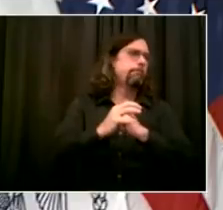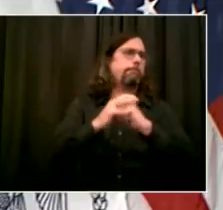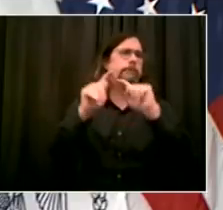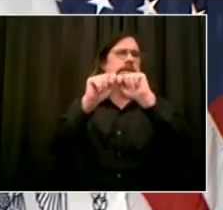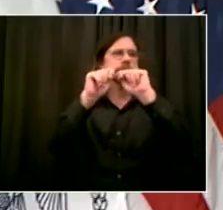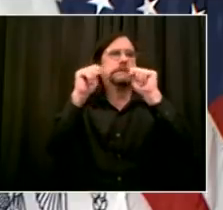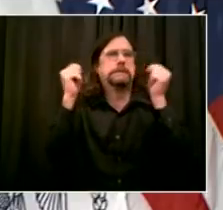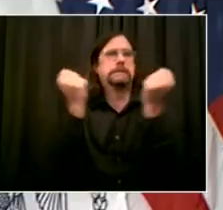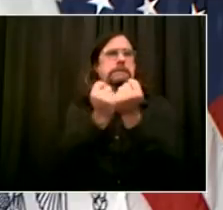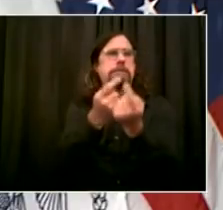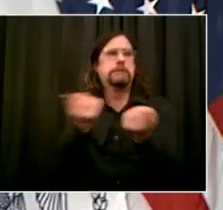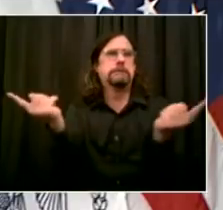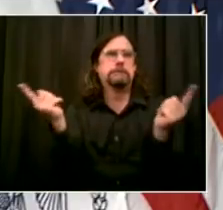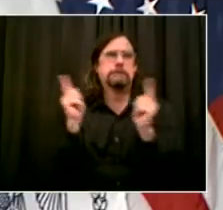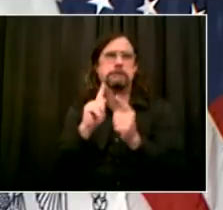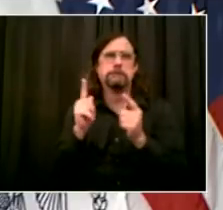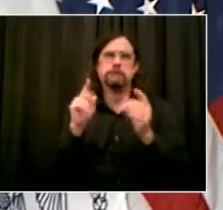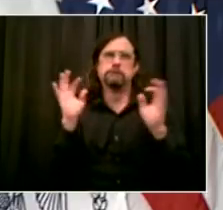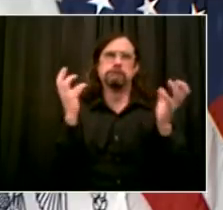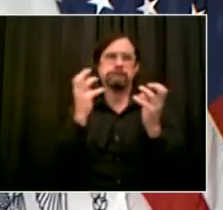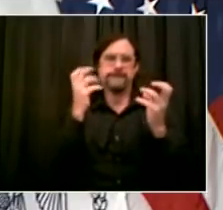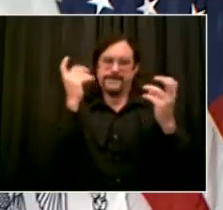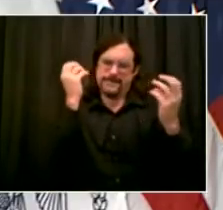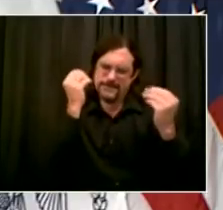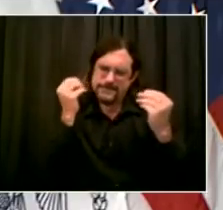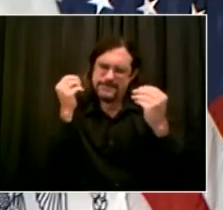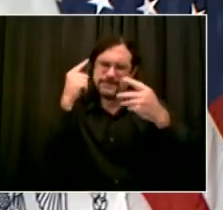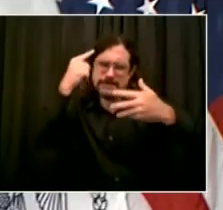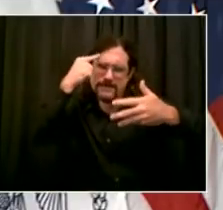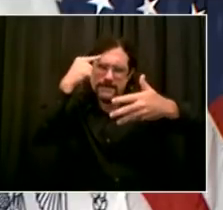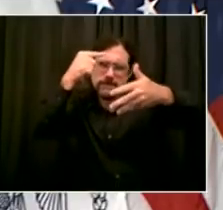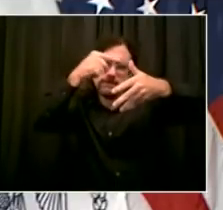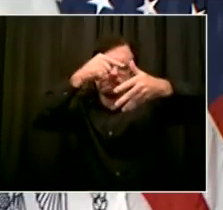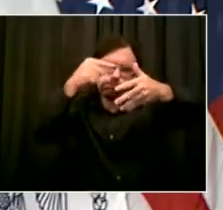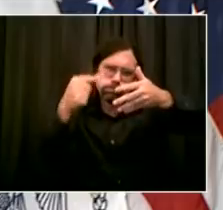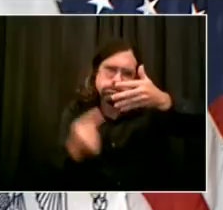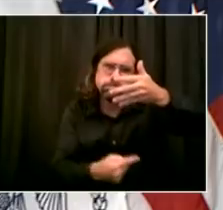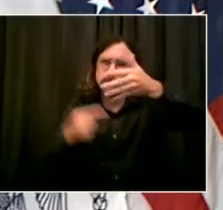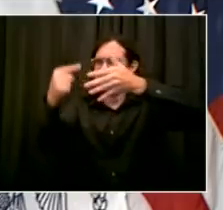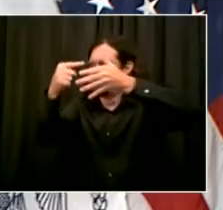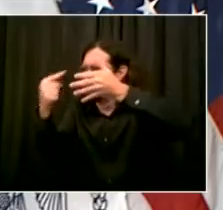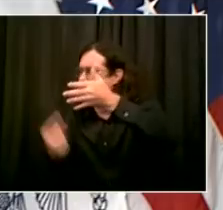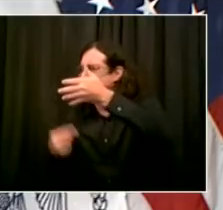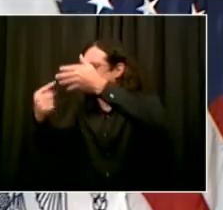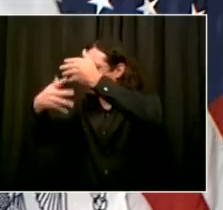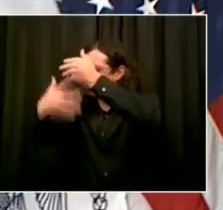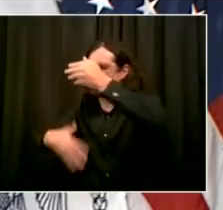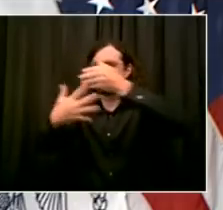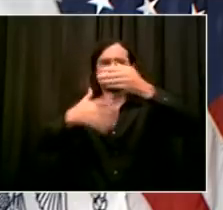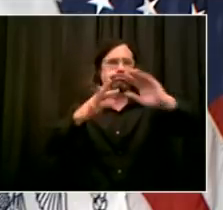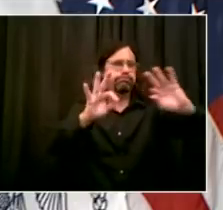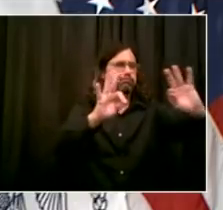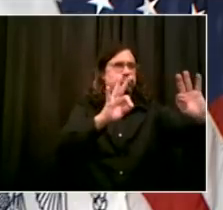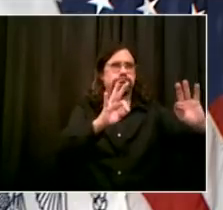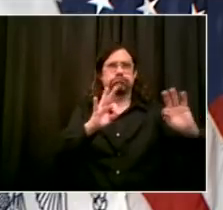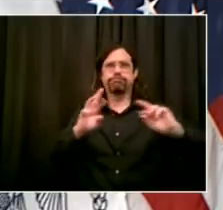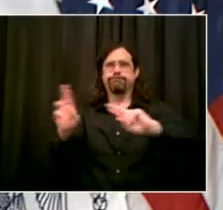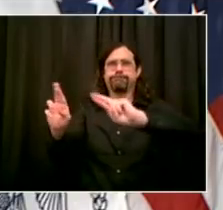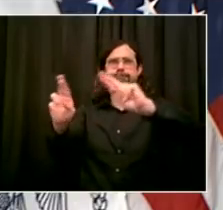right things to push back this disease in New York City to fight the coronavirus so we could get to the day